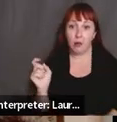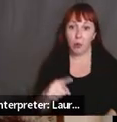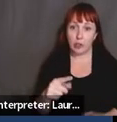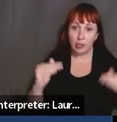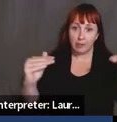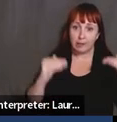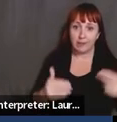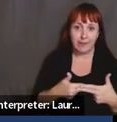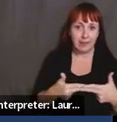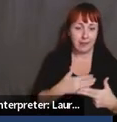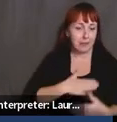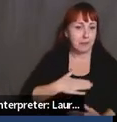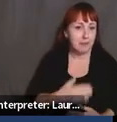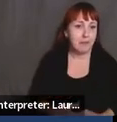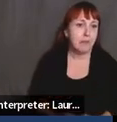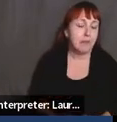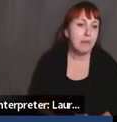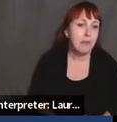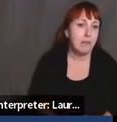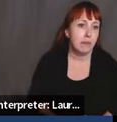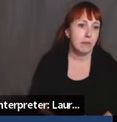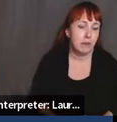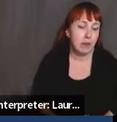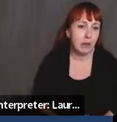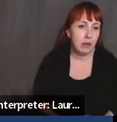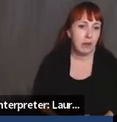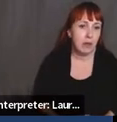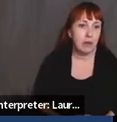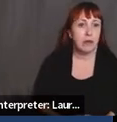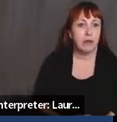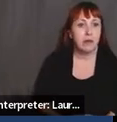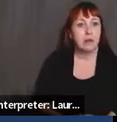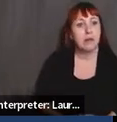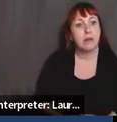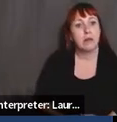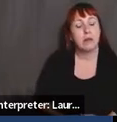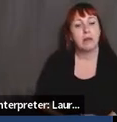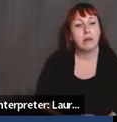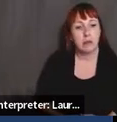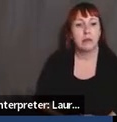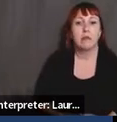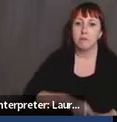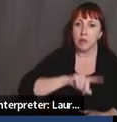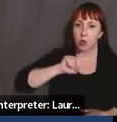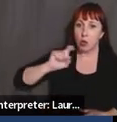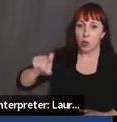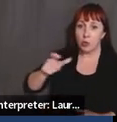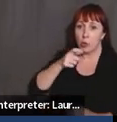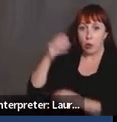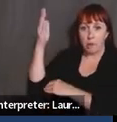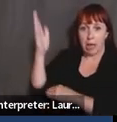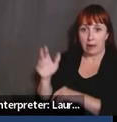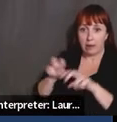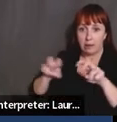next slide, um, we're, I'm going to throw a question. Out to one of the panelists, and then I want all the other